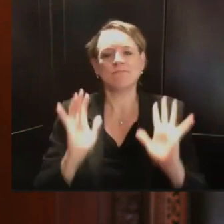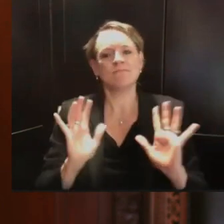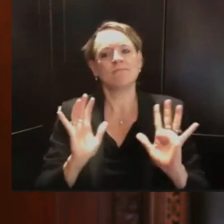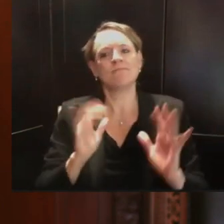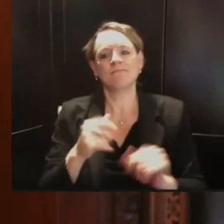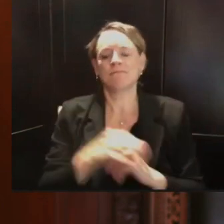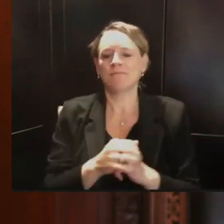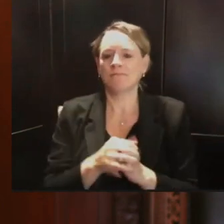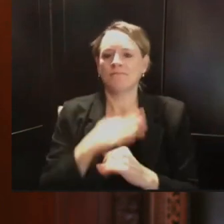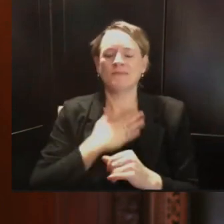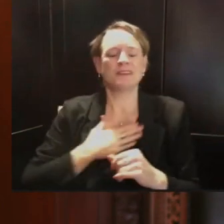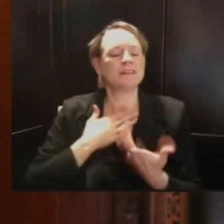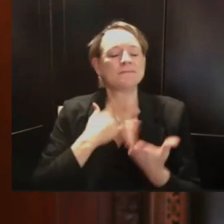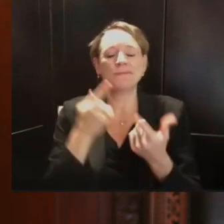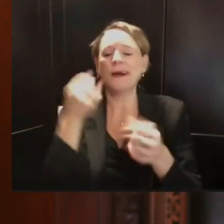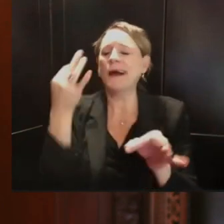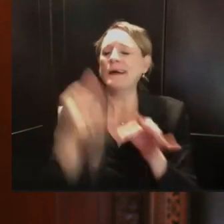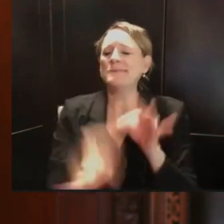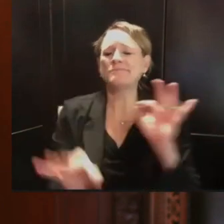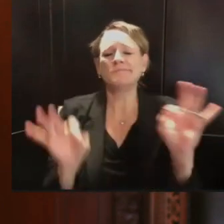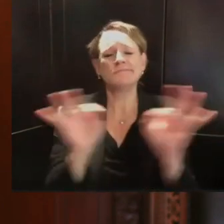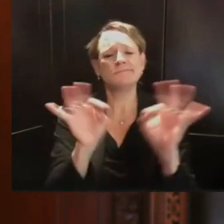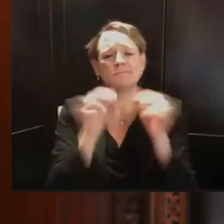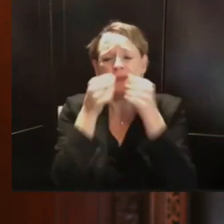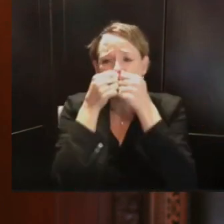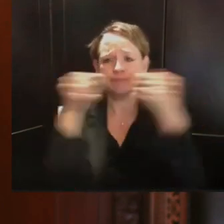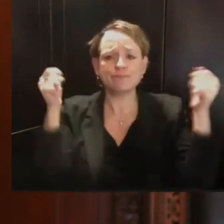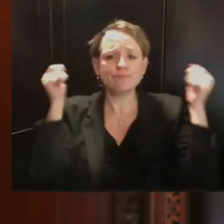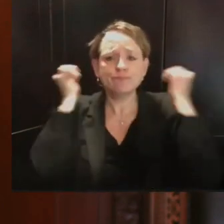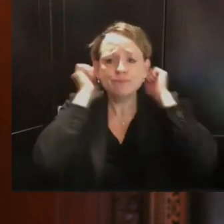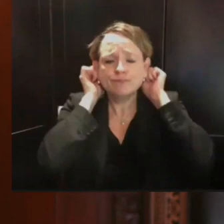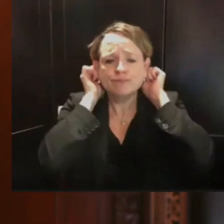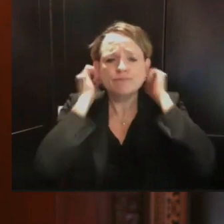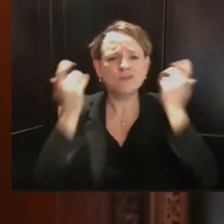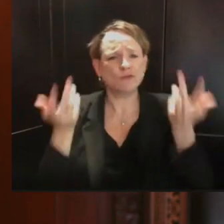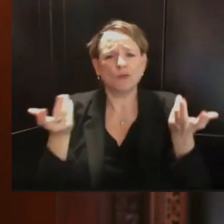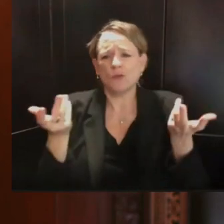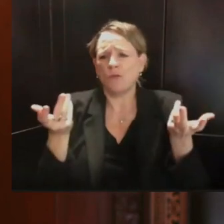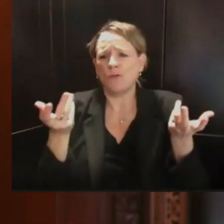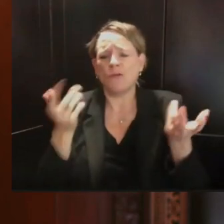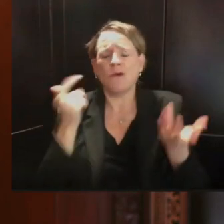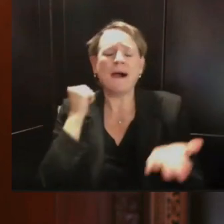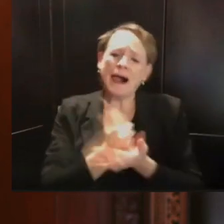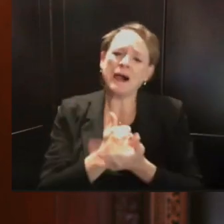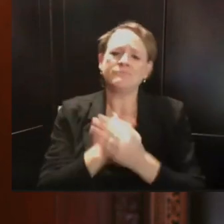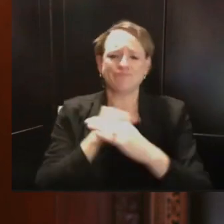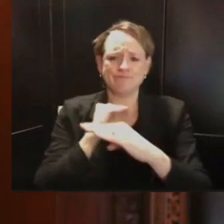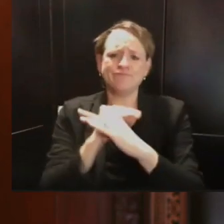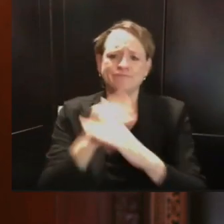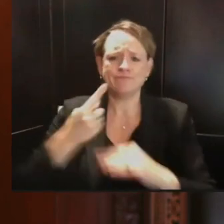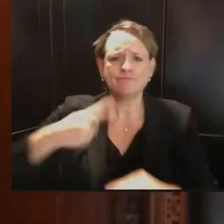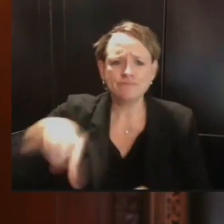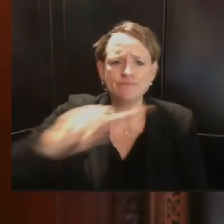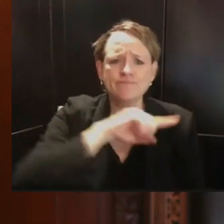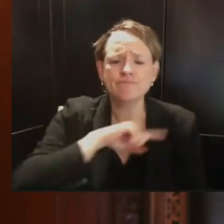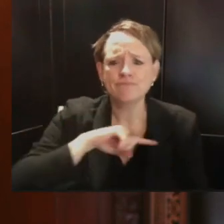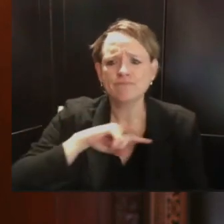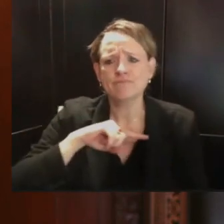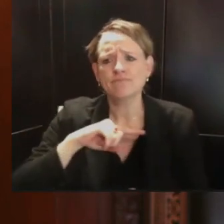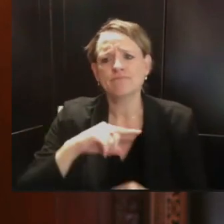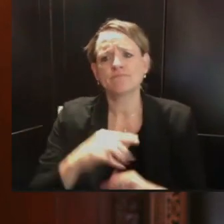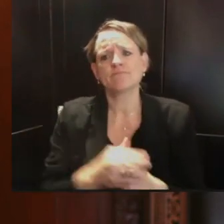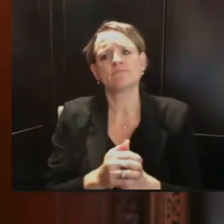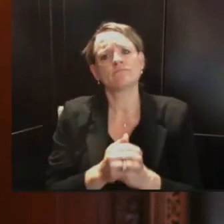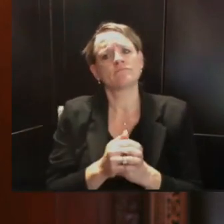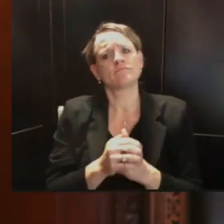common good that we should all be willing to make. Because that's what Wisconsinites do. We look out for our neighbors, we